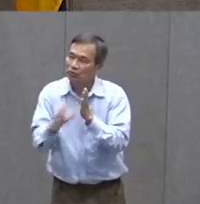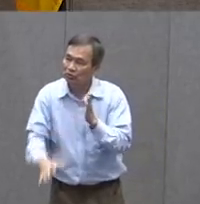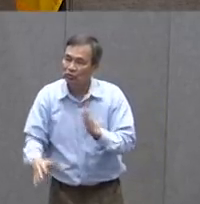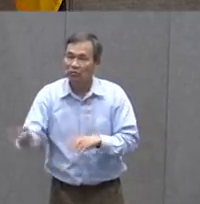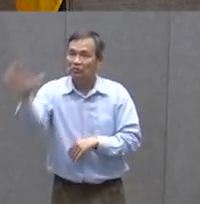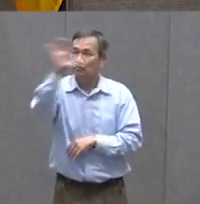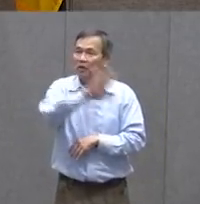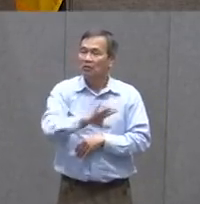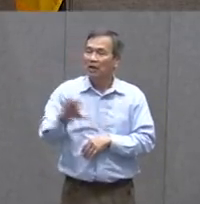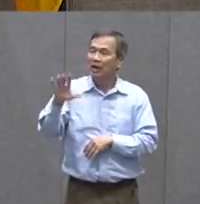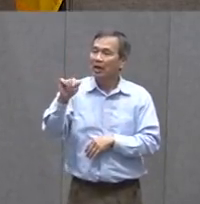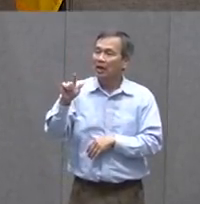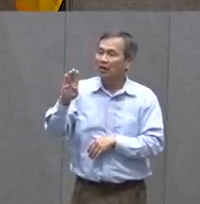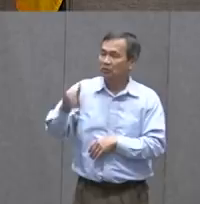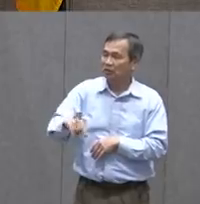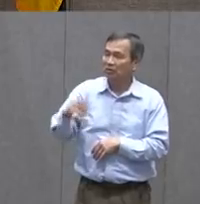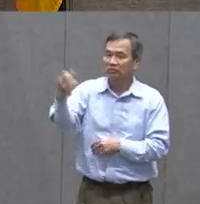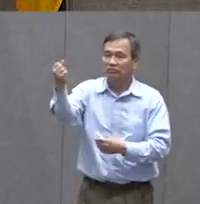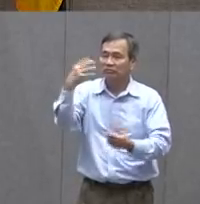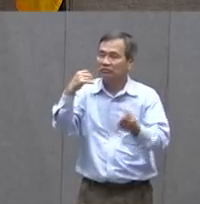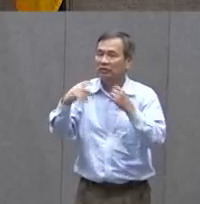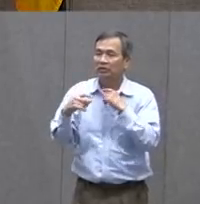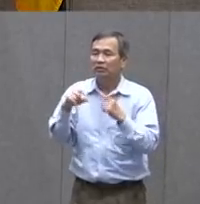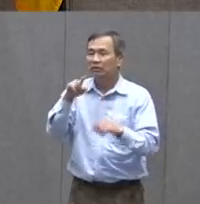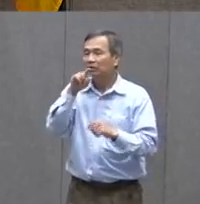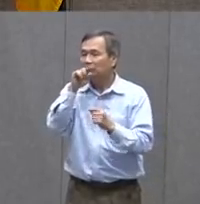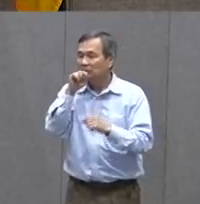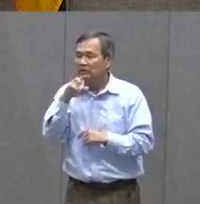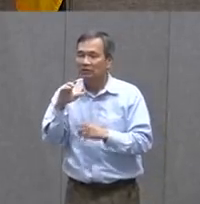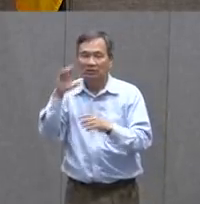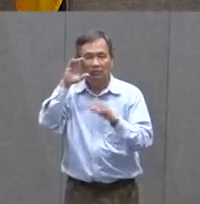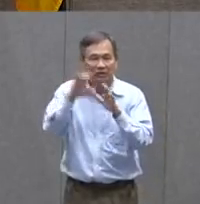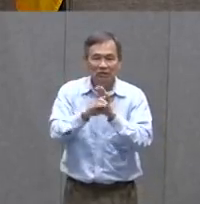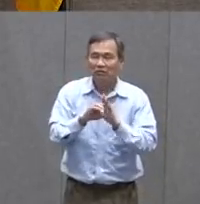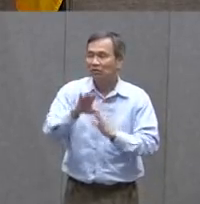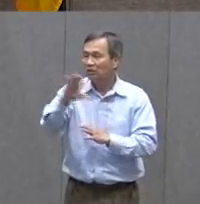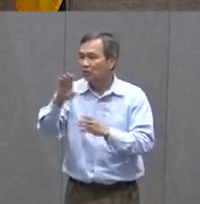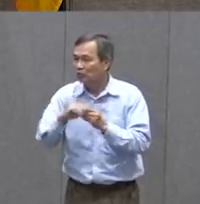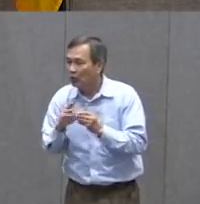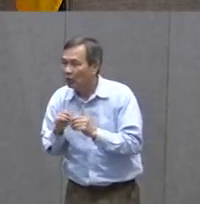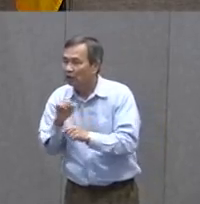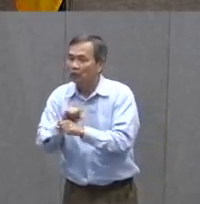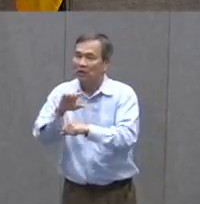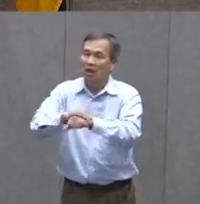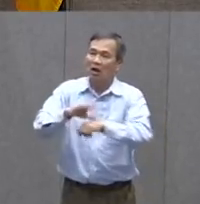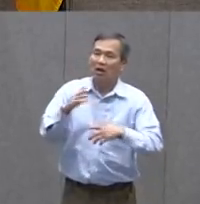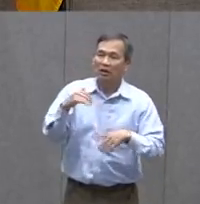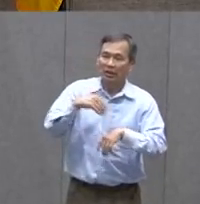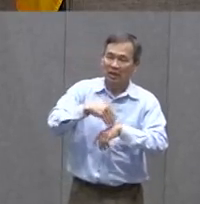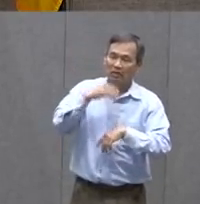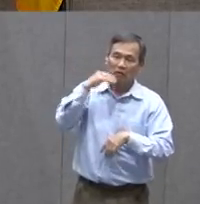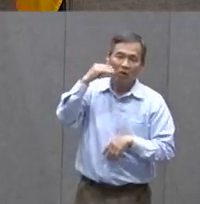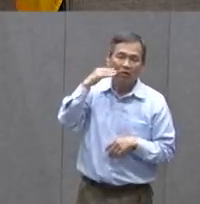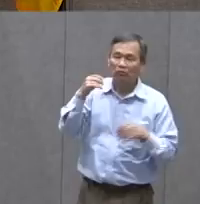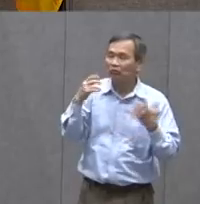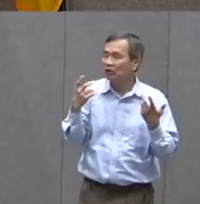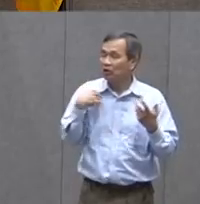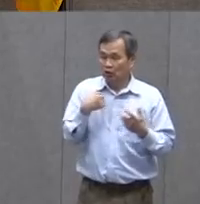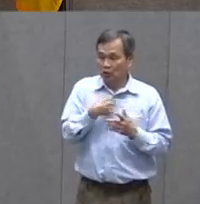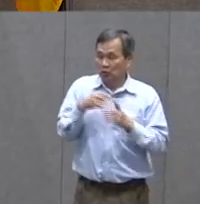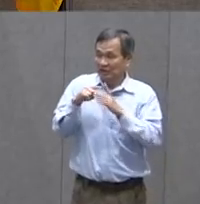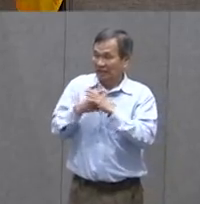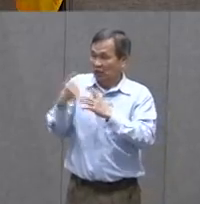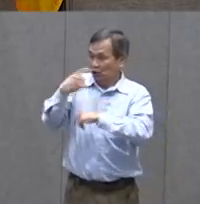around Albuquerque to be sending us pictures of the projects and the stories that they're working on, posting those. We started